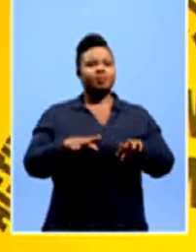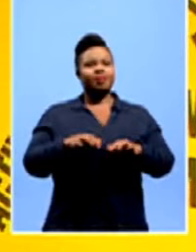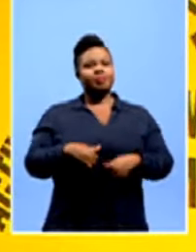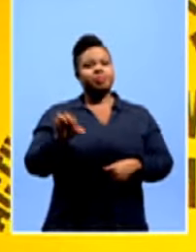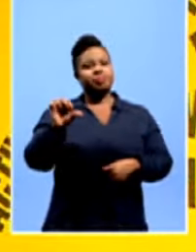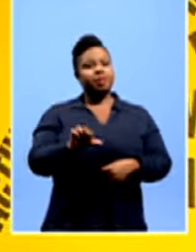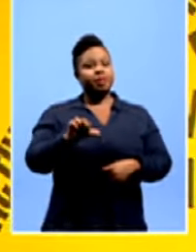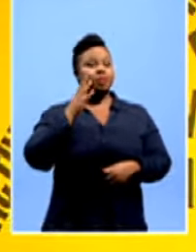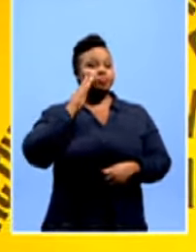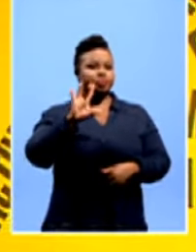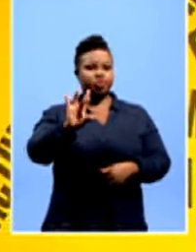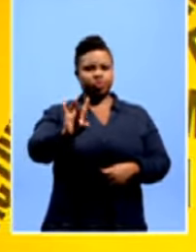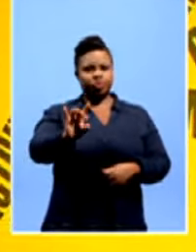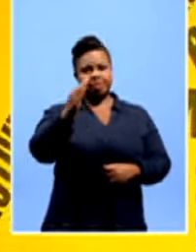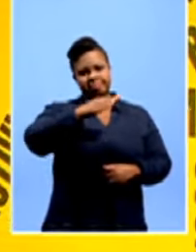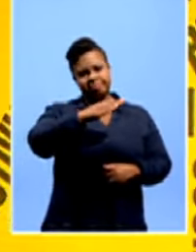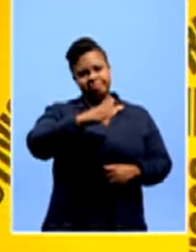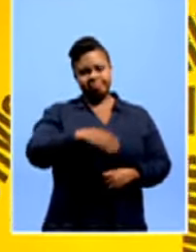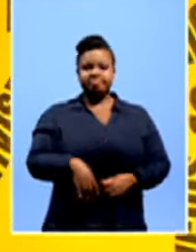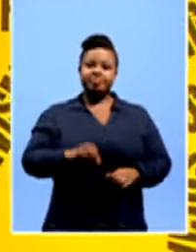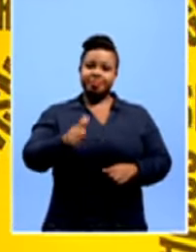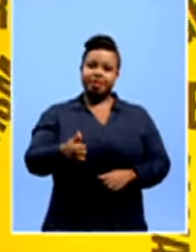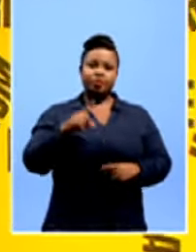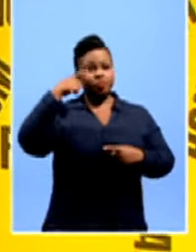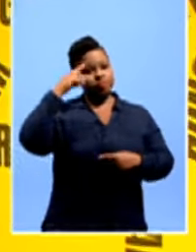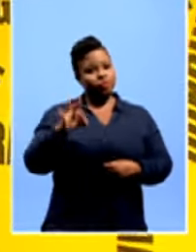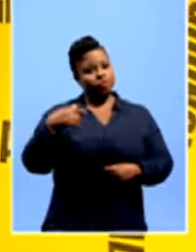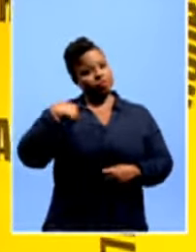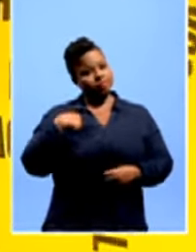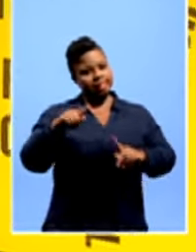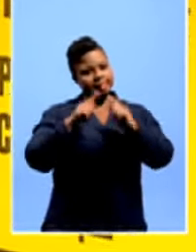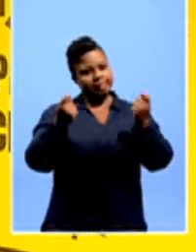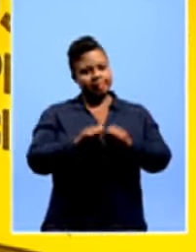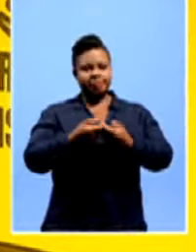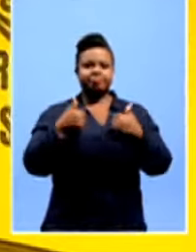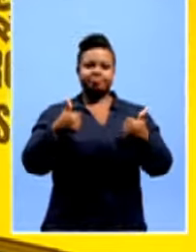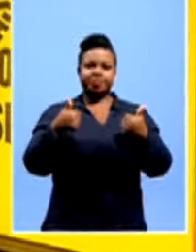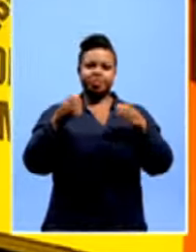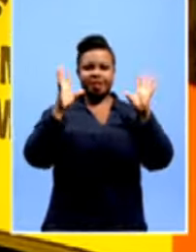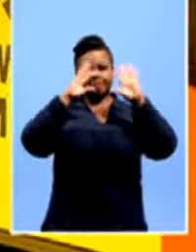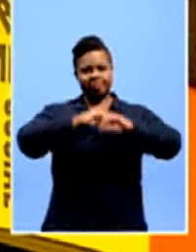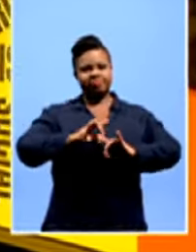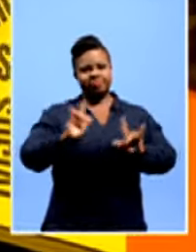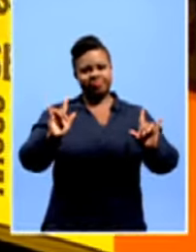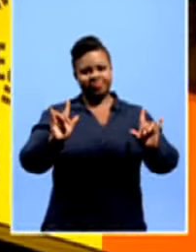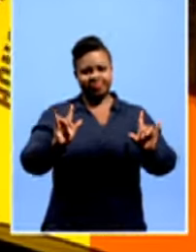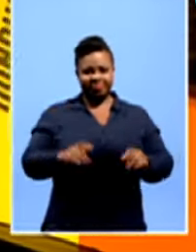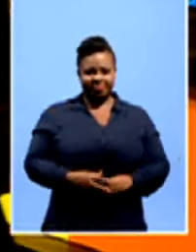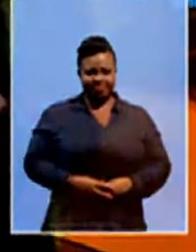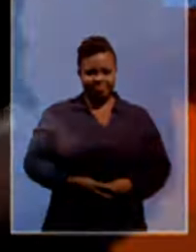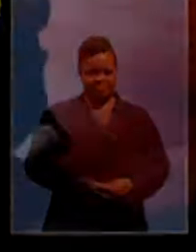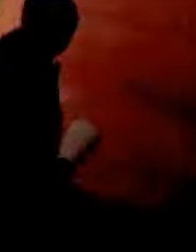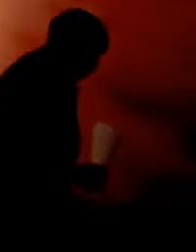see you again on Tuesday afternoon. Until then, from Fortune, myself and the rest of the team, Obusuko Benzol. Good night.